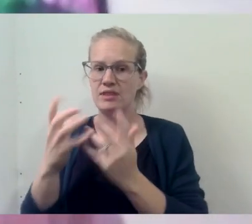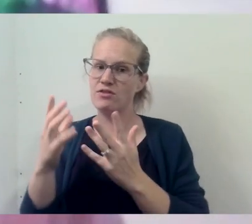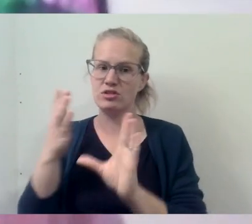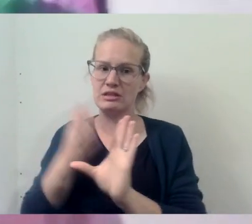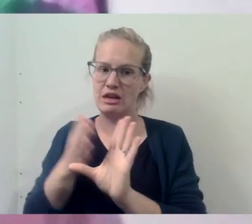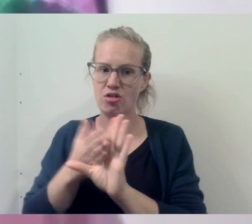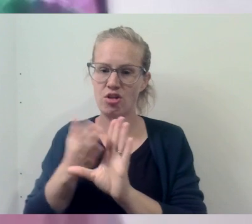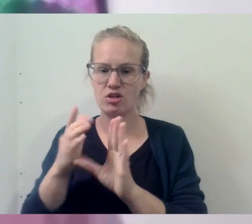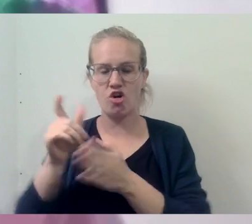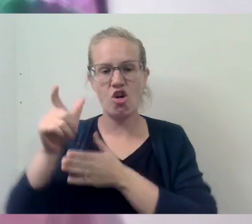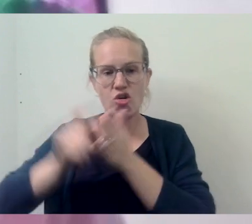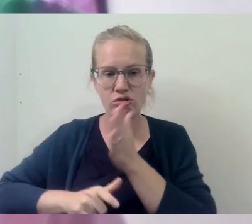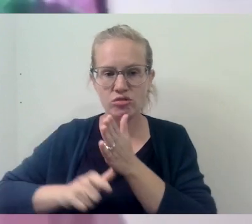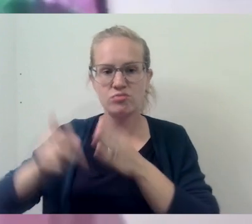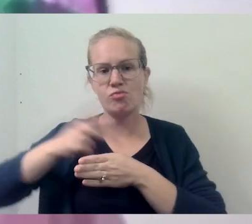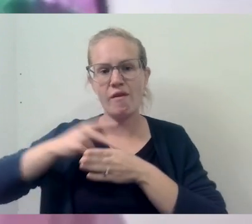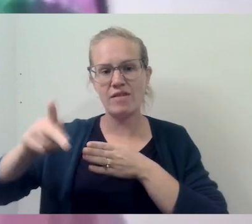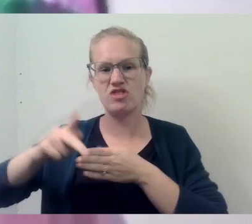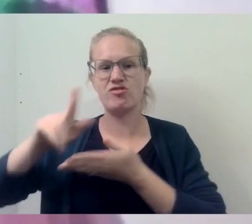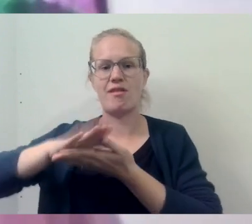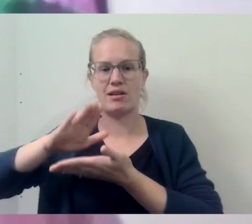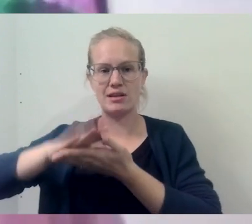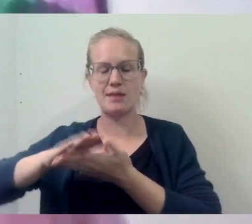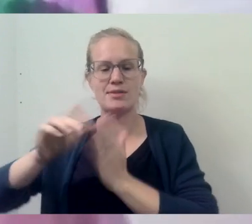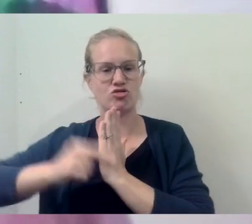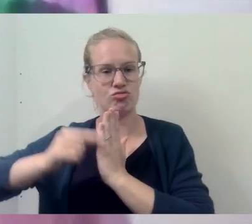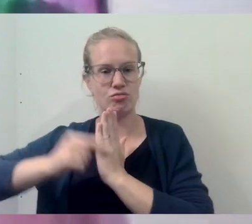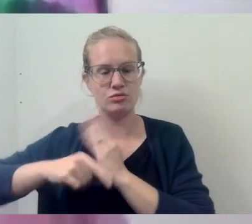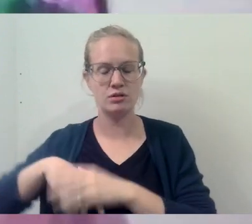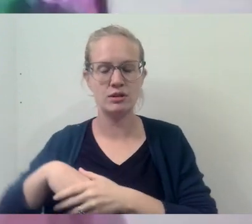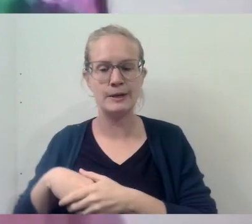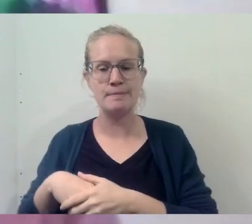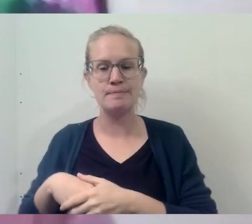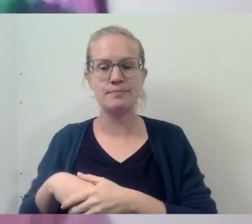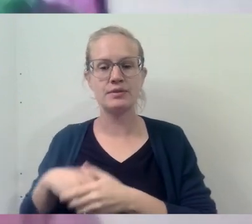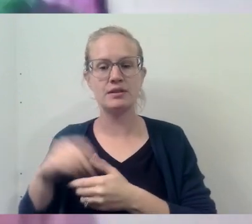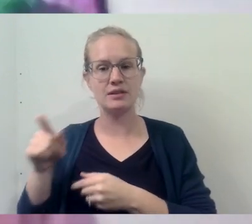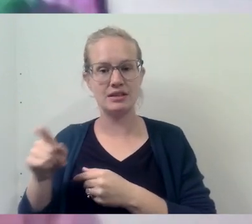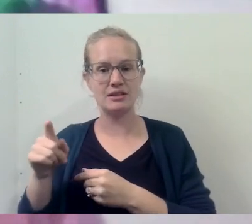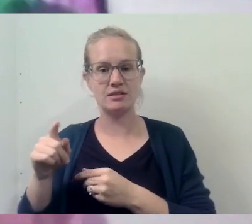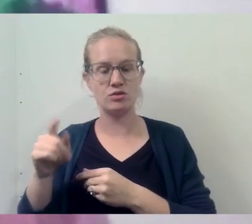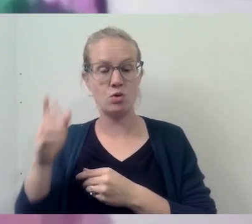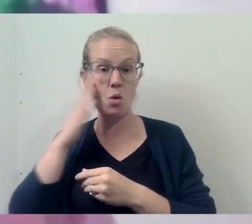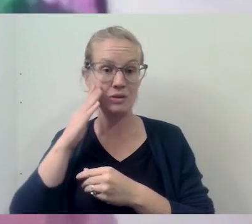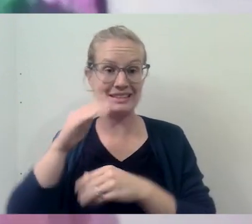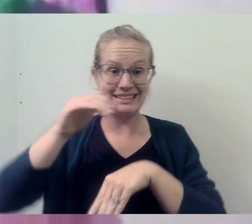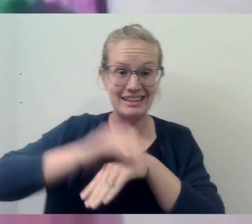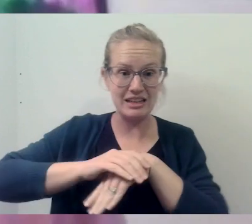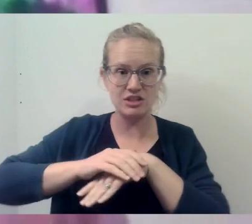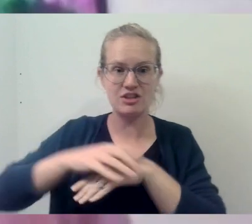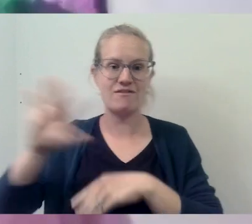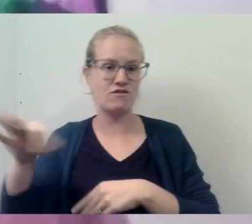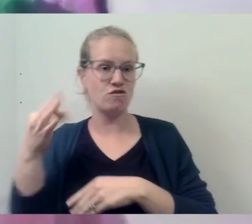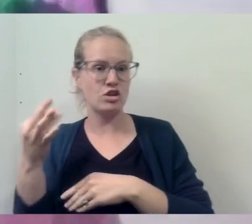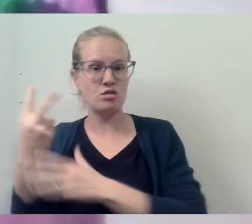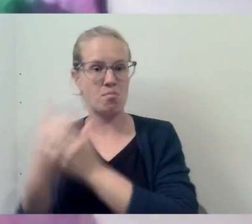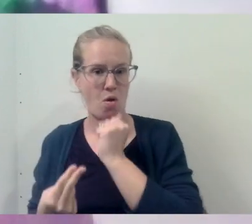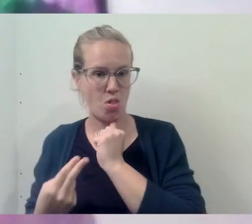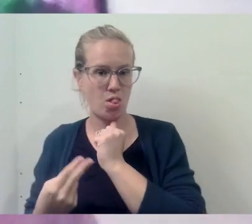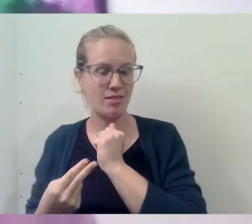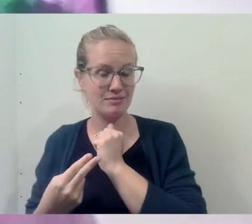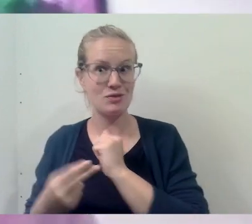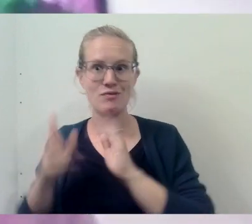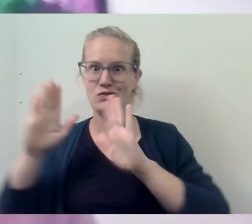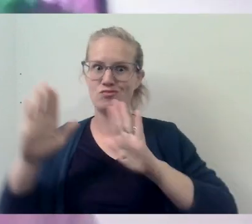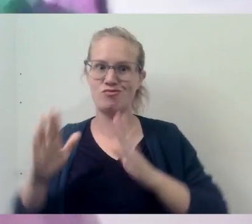psychological articles in professional and academic journals. And he is fluent in both English and French. So we